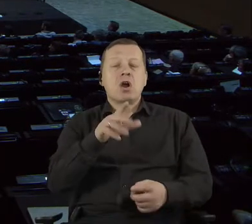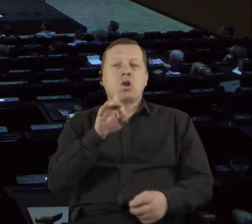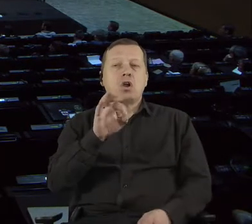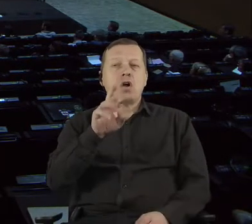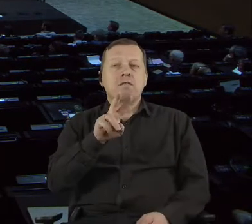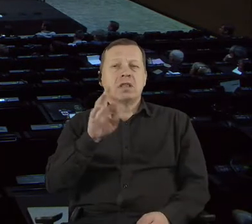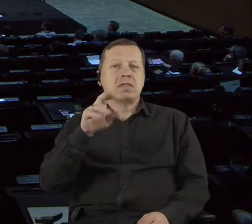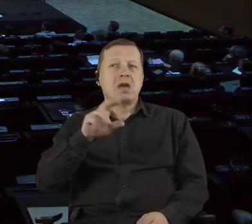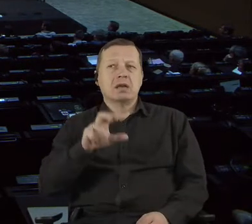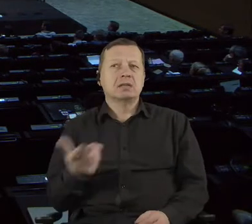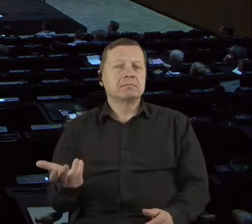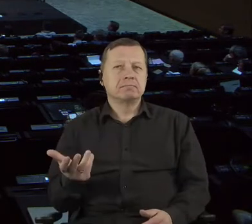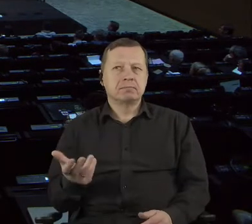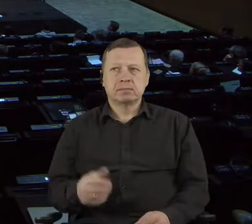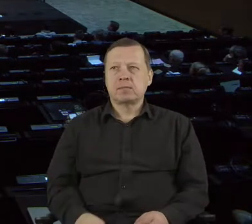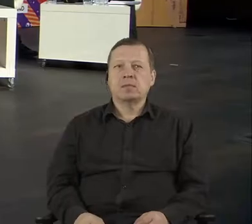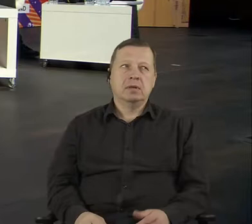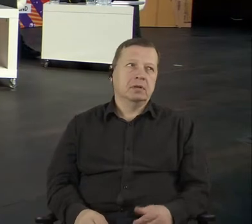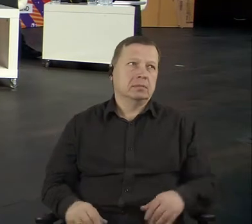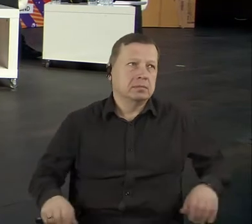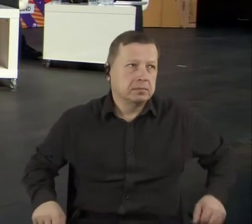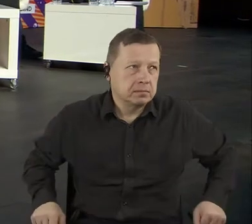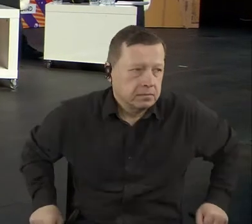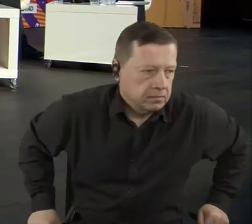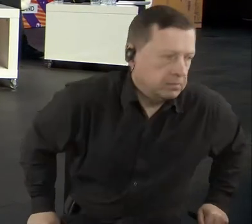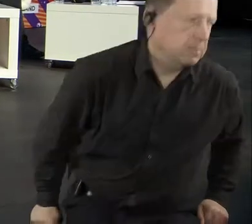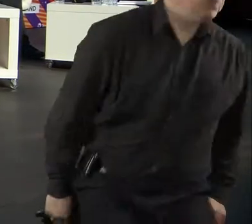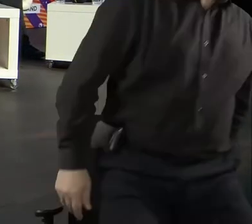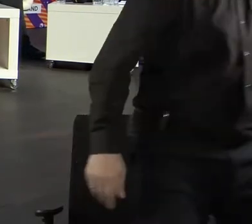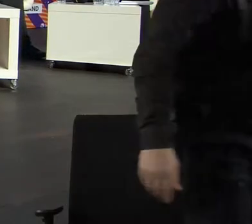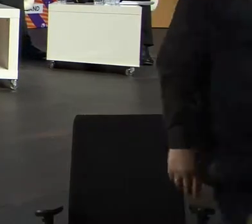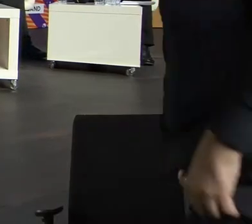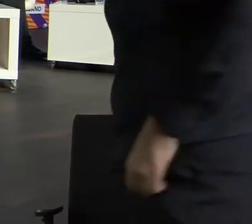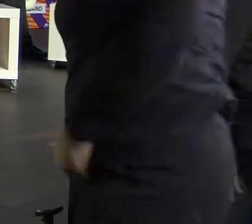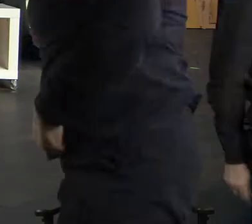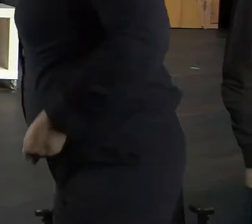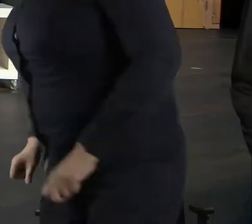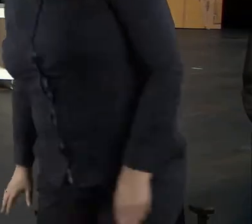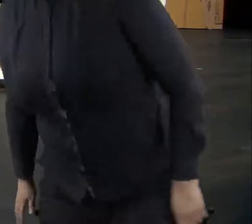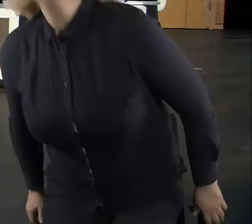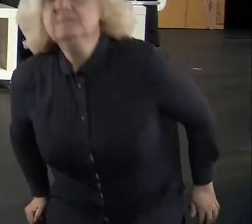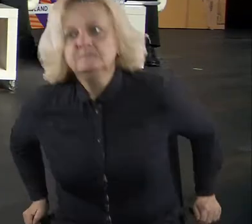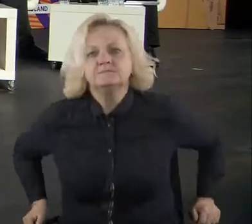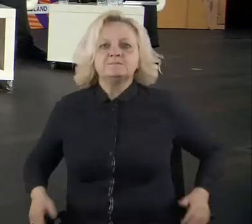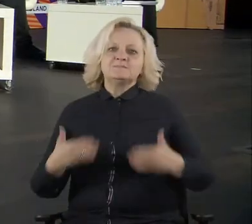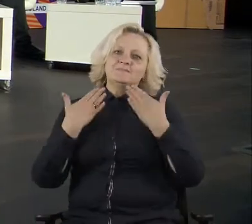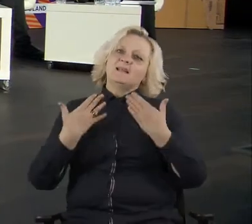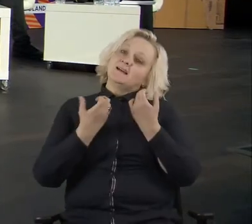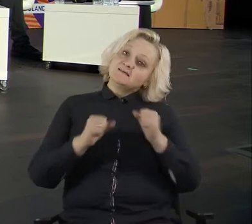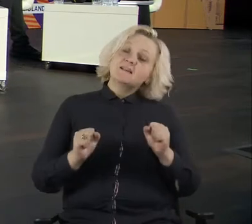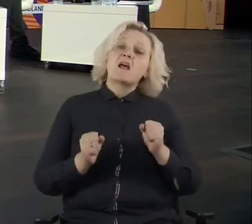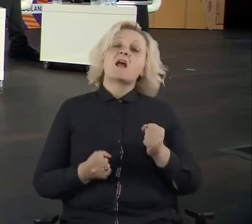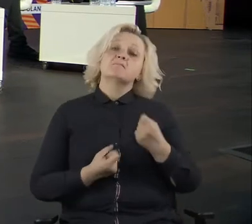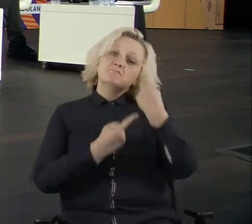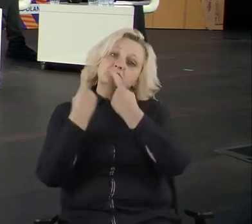thank you Marek for saying so many good words about me. so, uh, it's like trying to be objective. Uh,